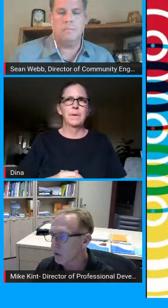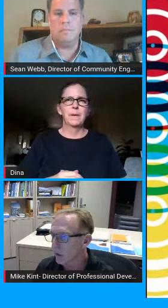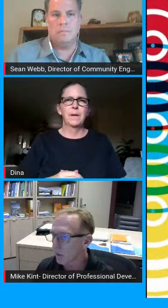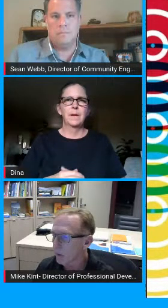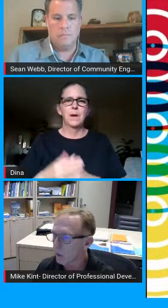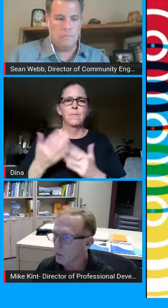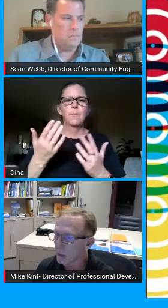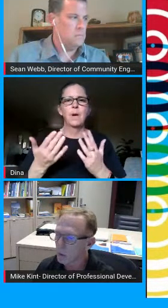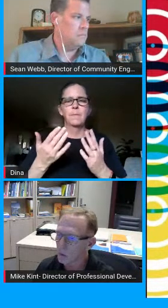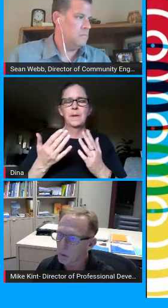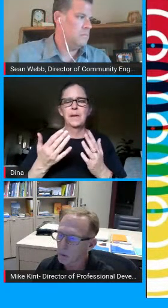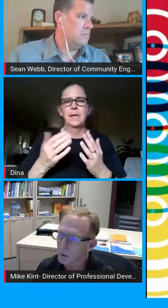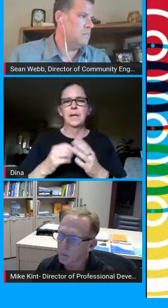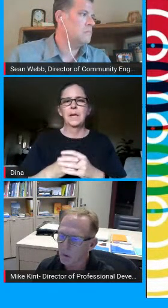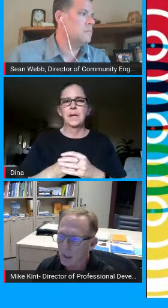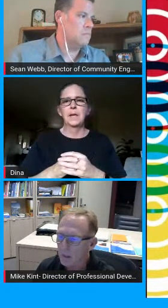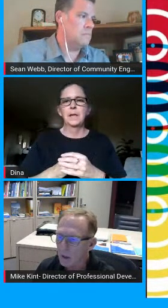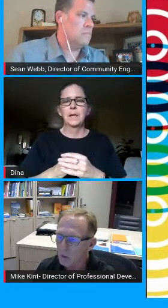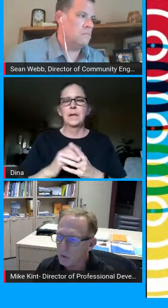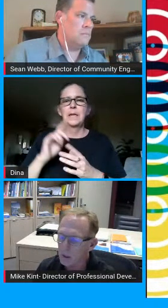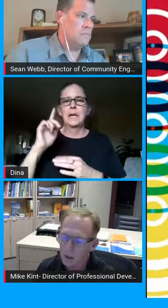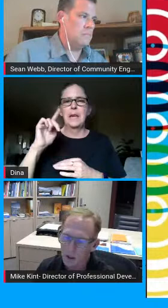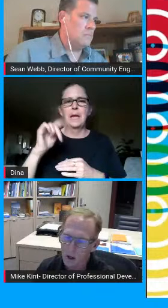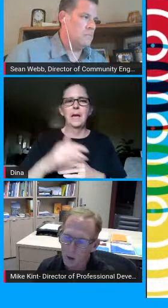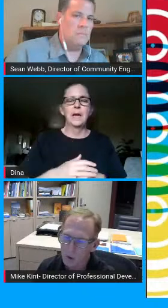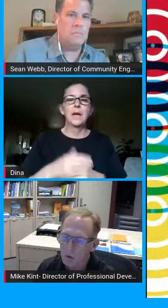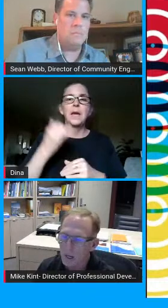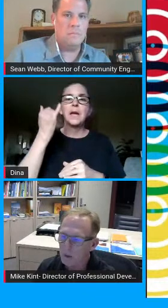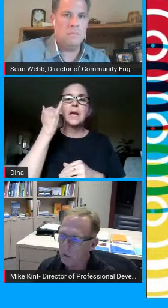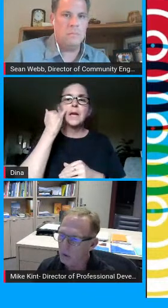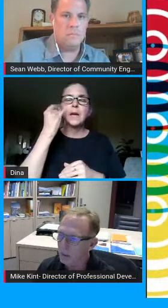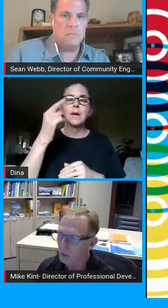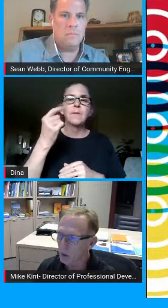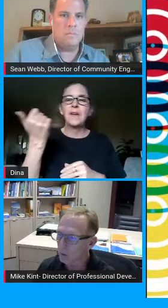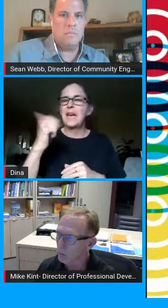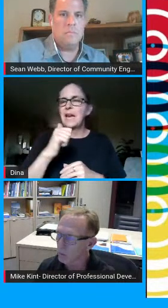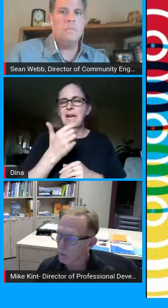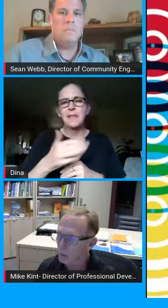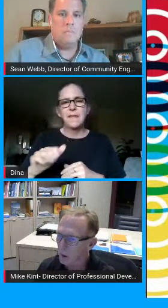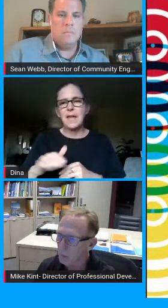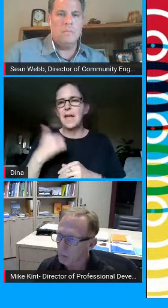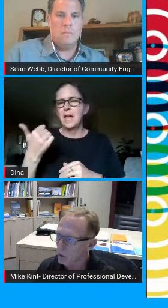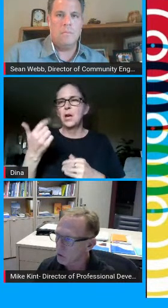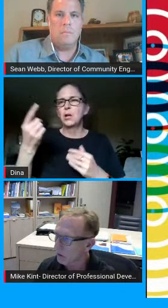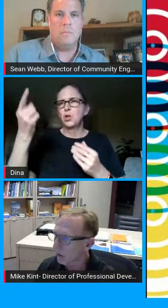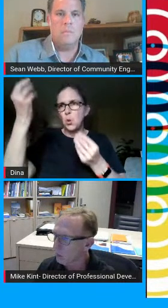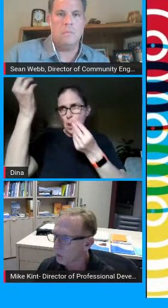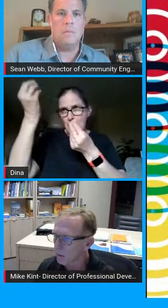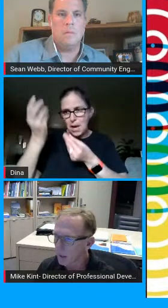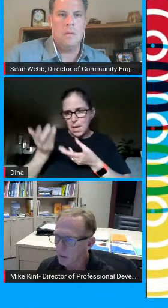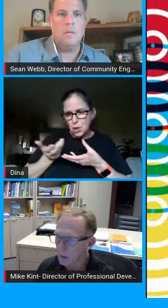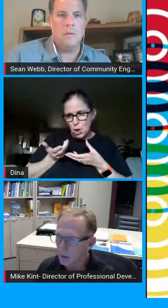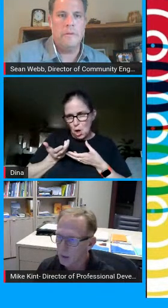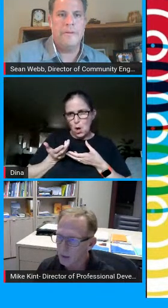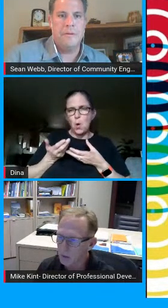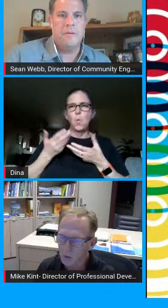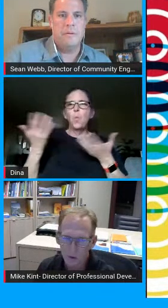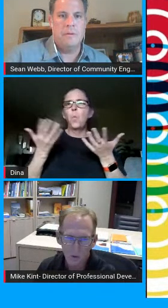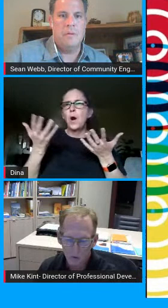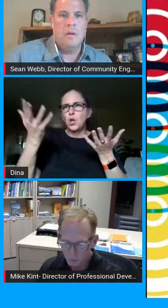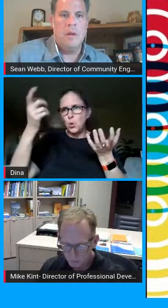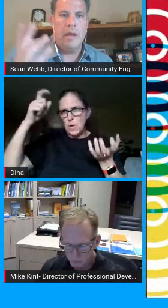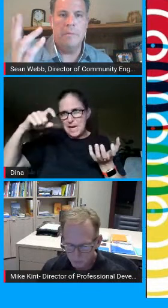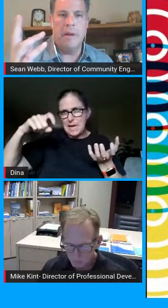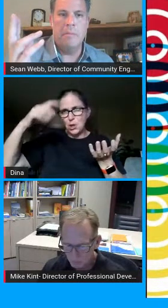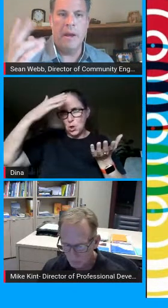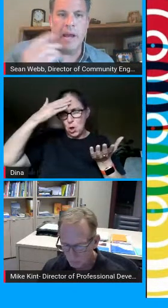as the messaging on when those dates would be but if there's anything else that you would like to see let us know and we will um be sure to help you in that in that